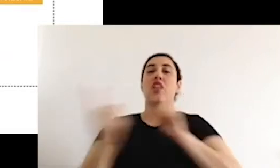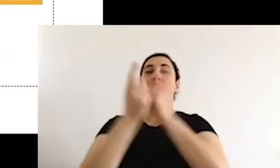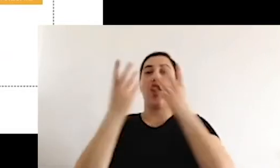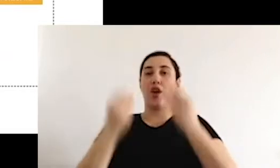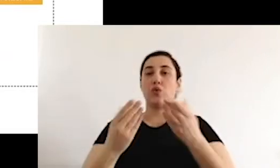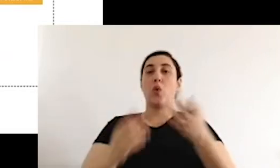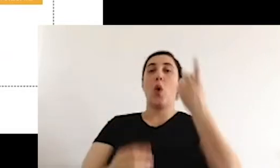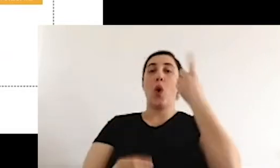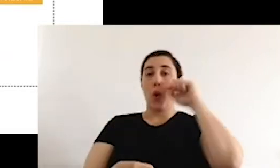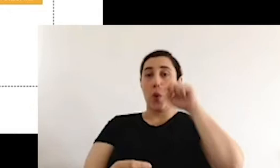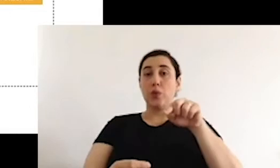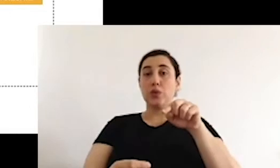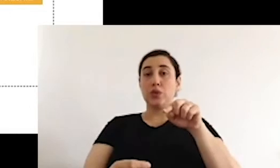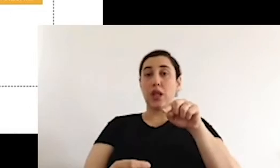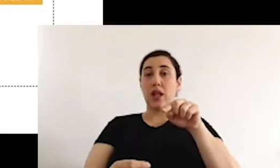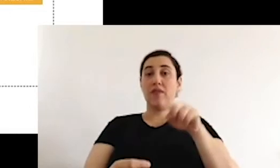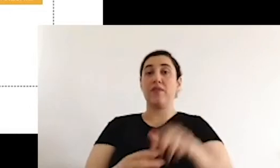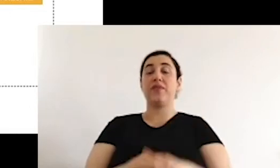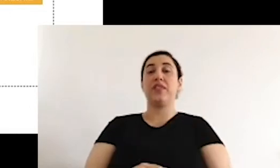movements as well.